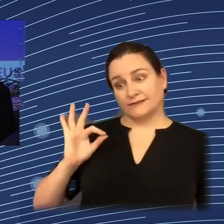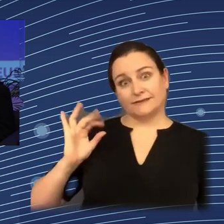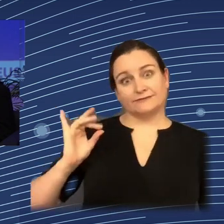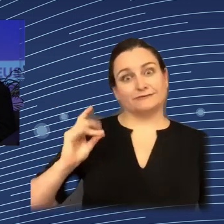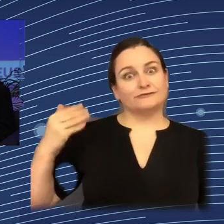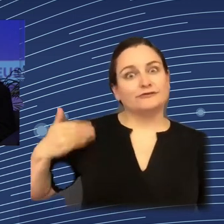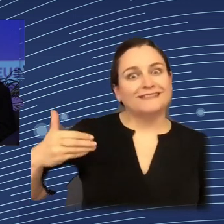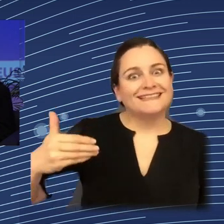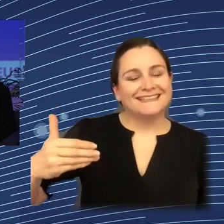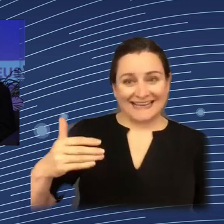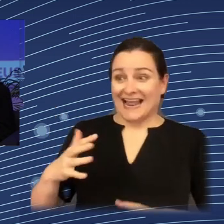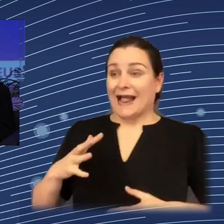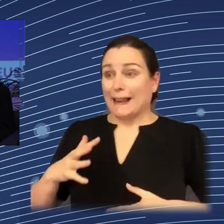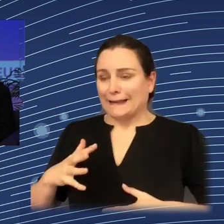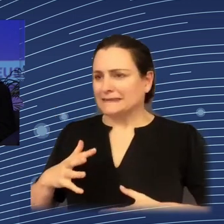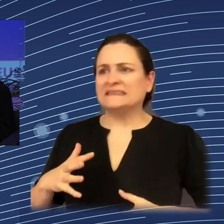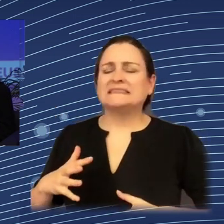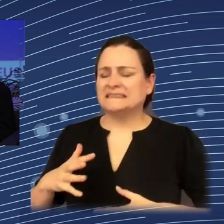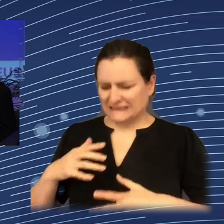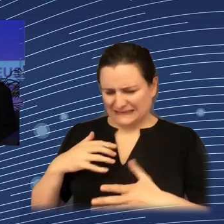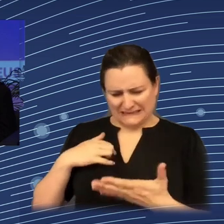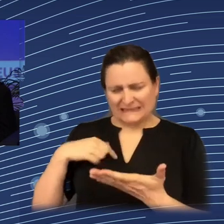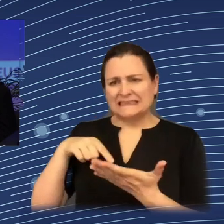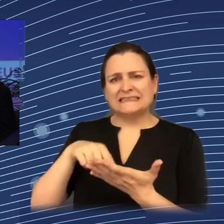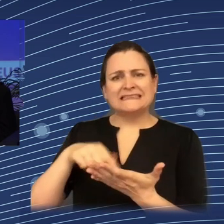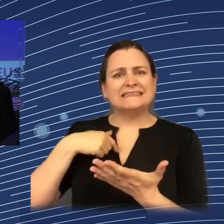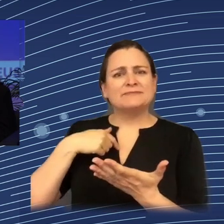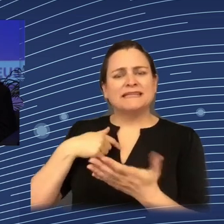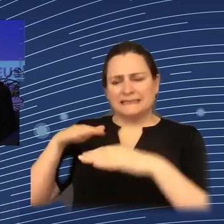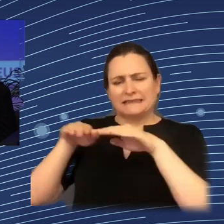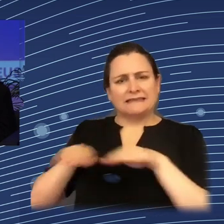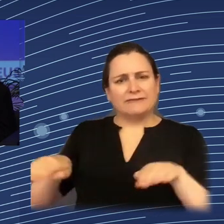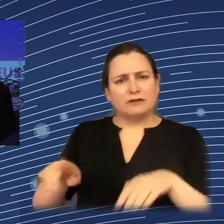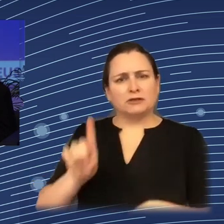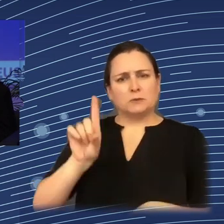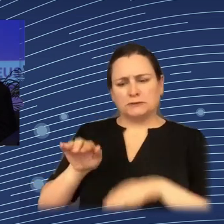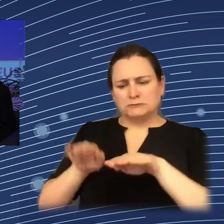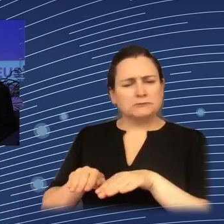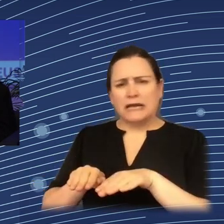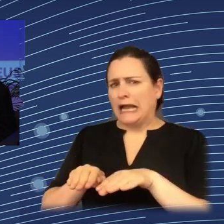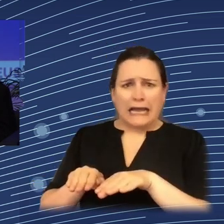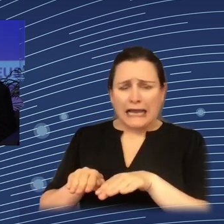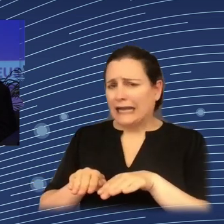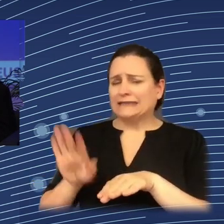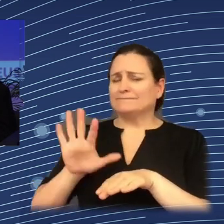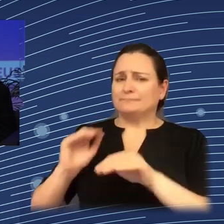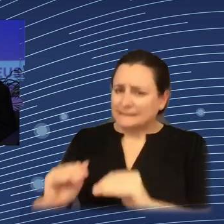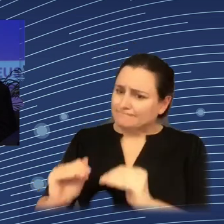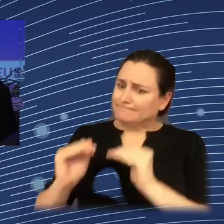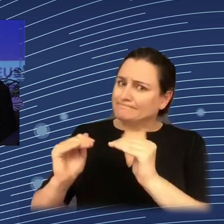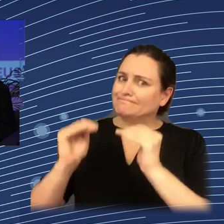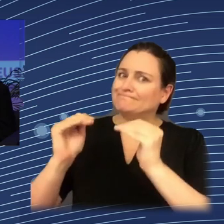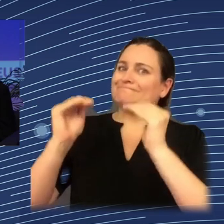that we need to start it all over again. But despite those difficulties, as soon as our brain has the